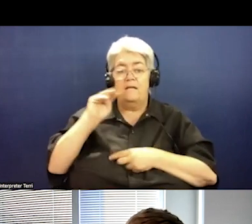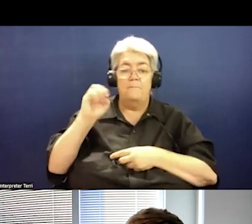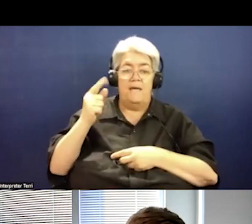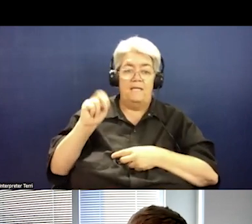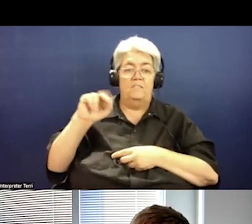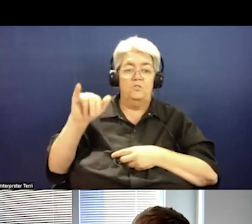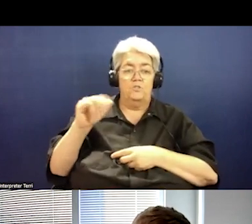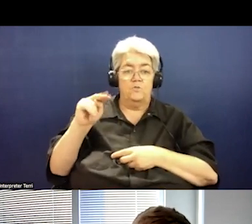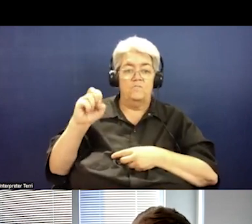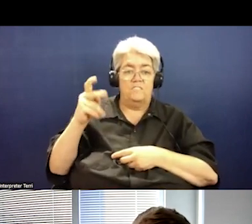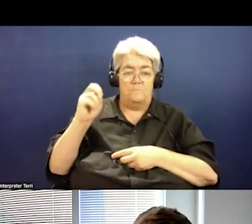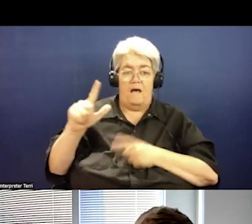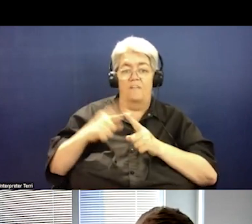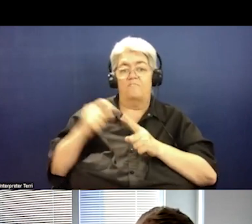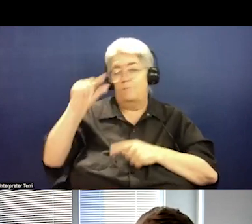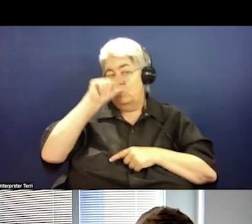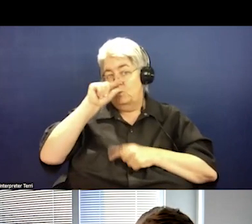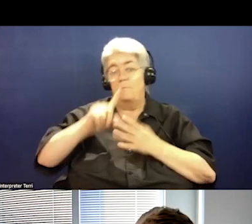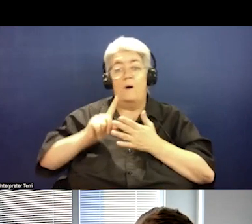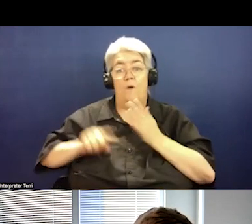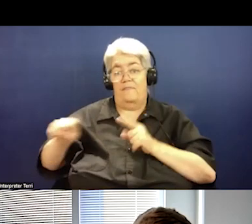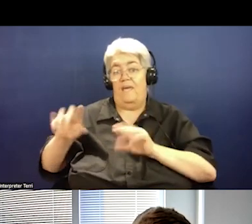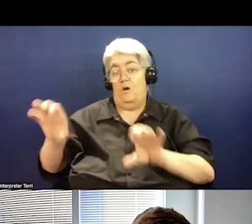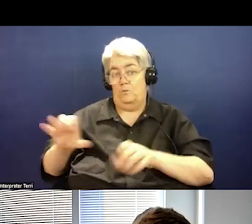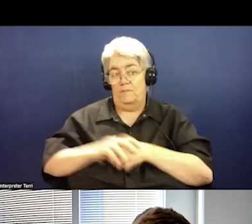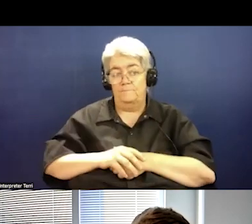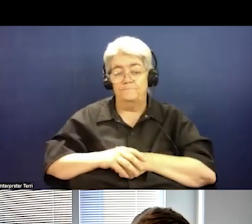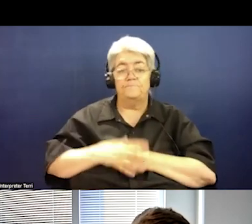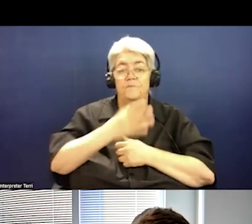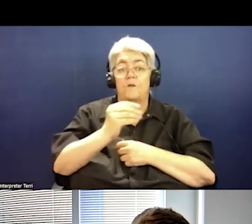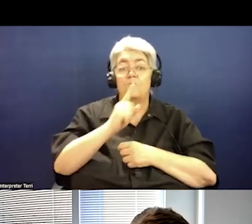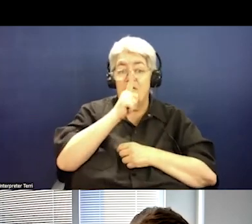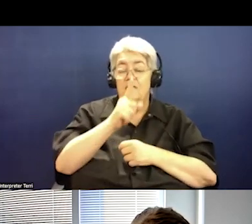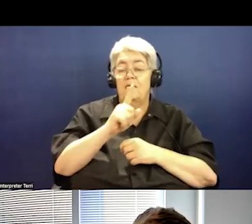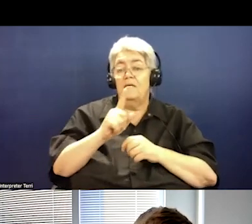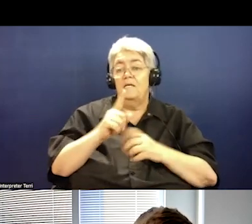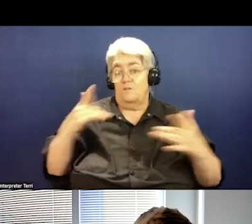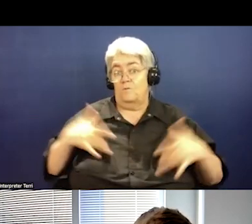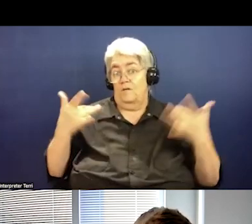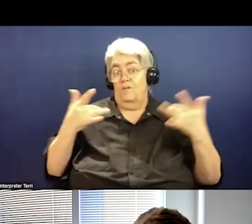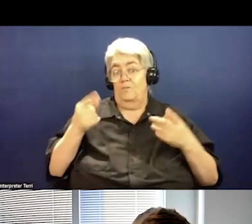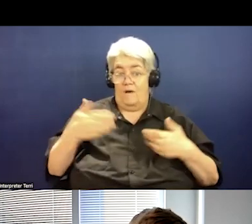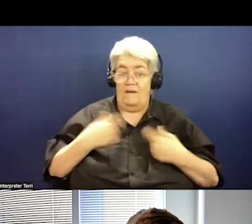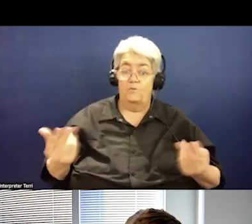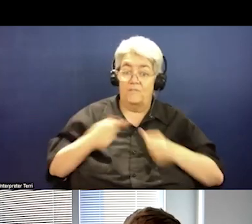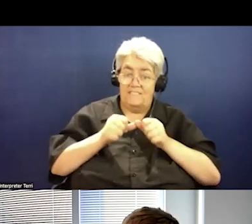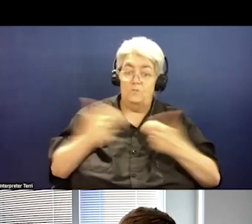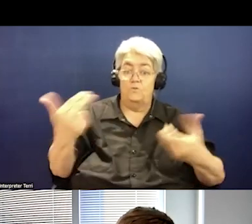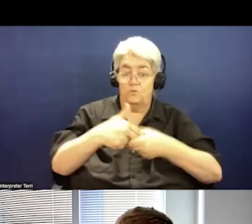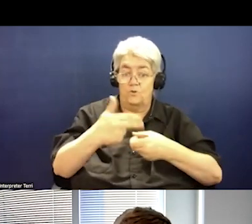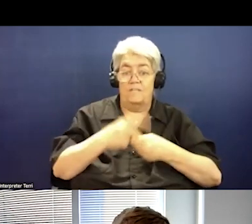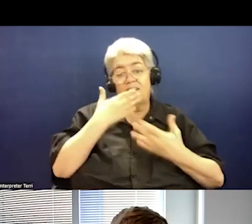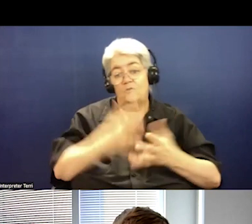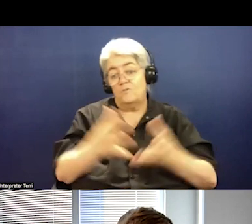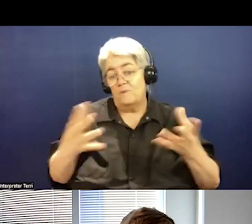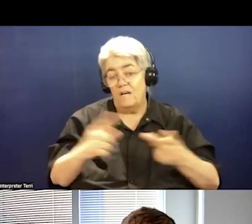at Google around the work they've been doing. So I'm really thrilled to have you continue to join us. So thank you so much. Have a